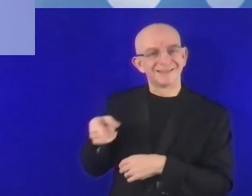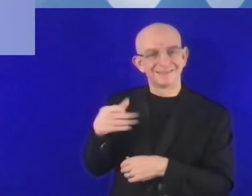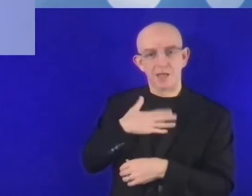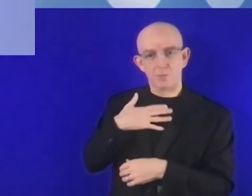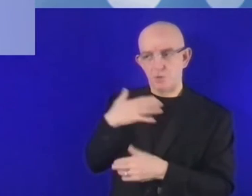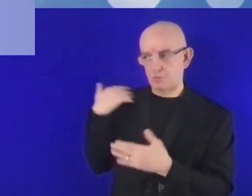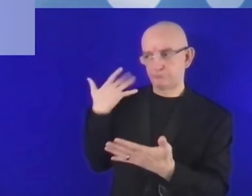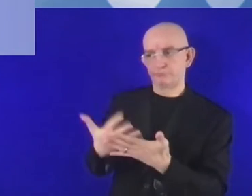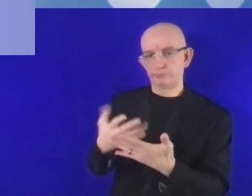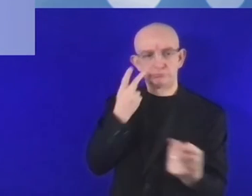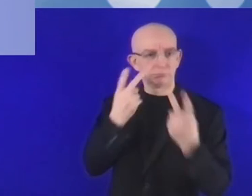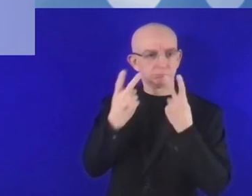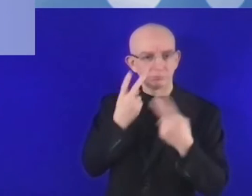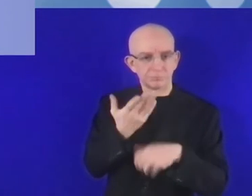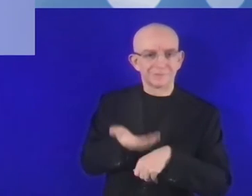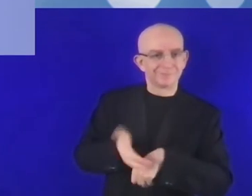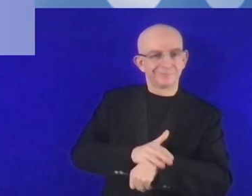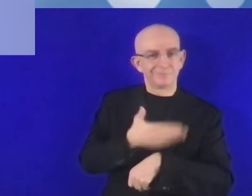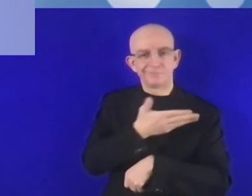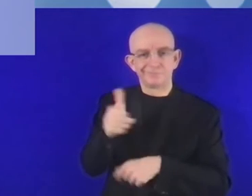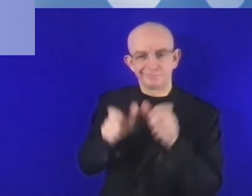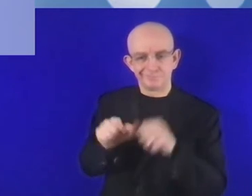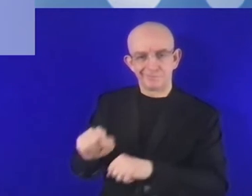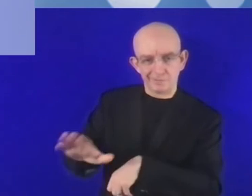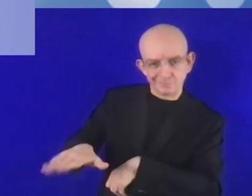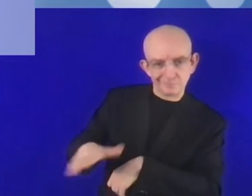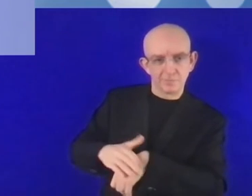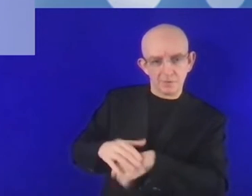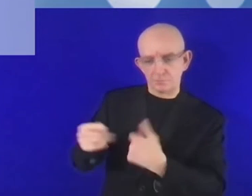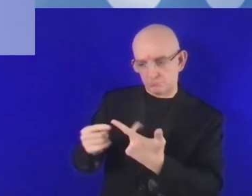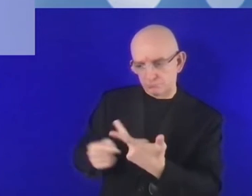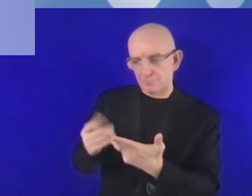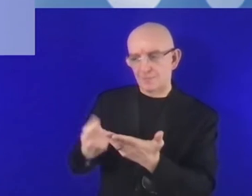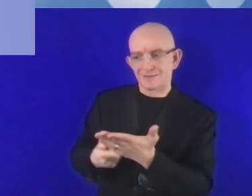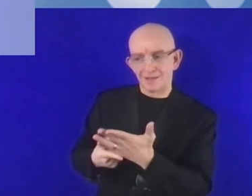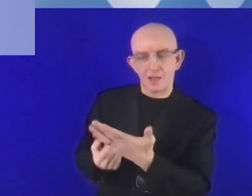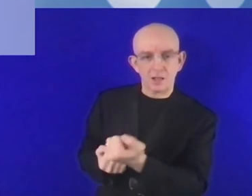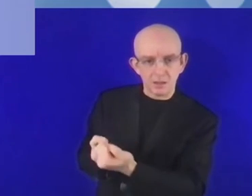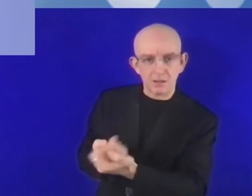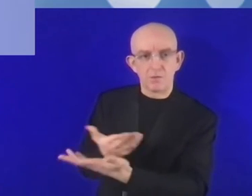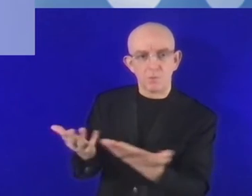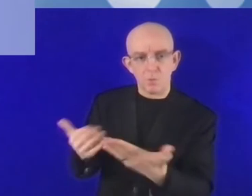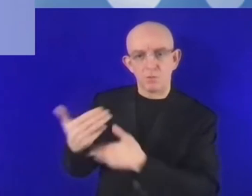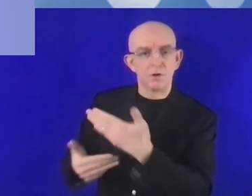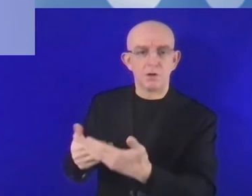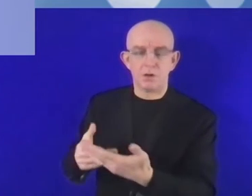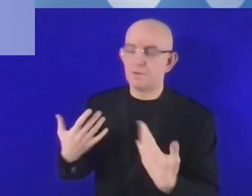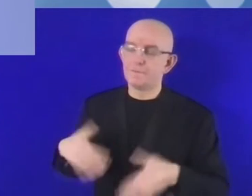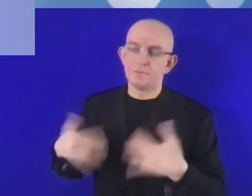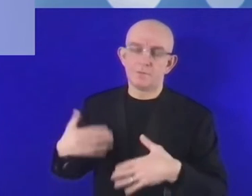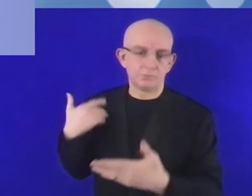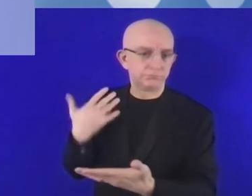And on SMEs, very shortly, I just would like to underline that